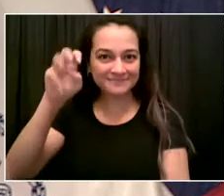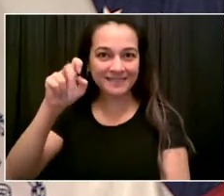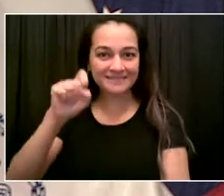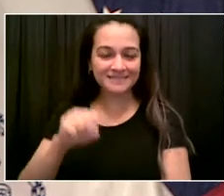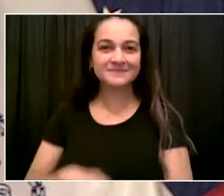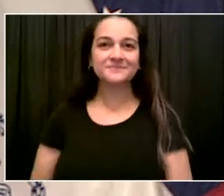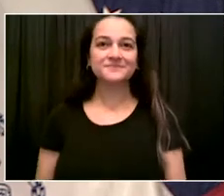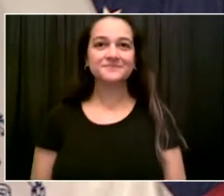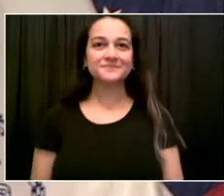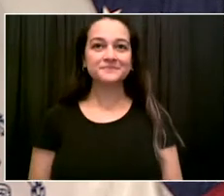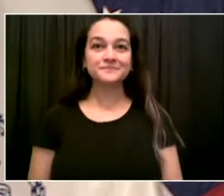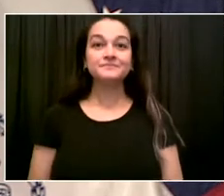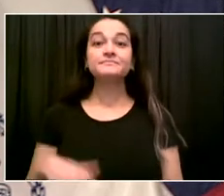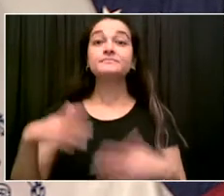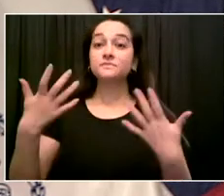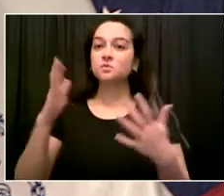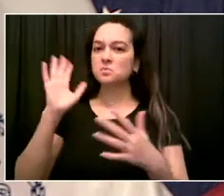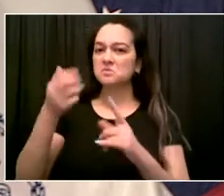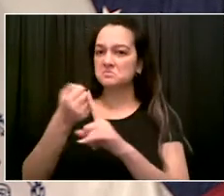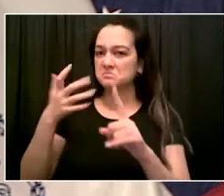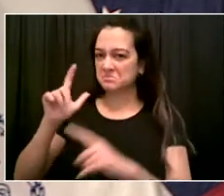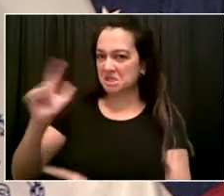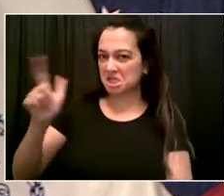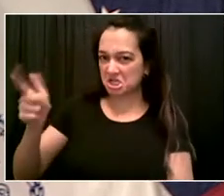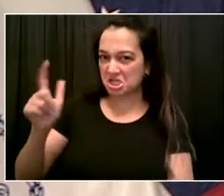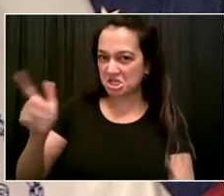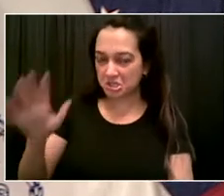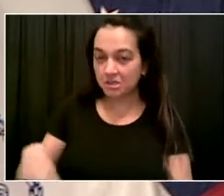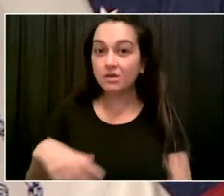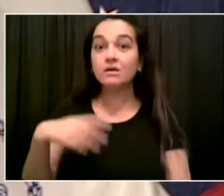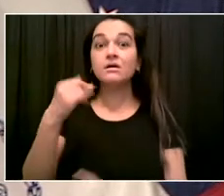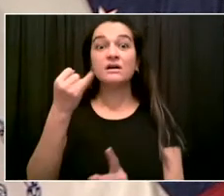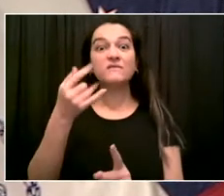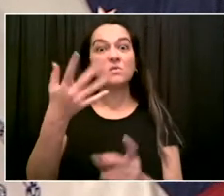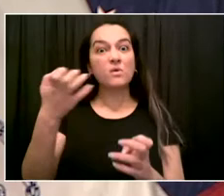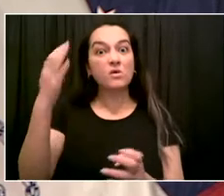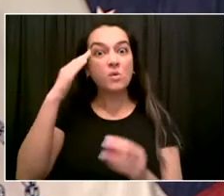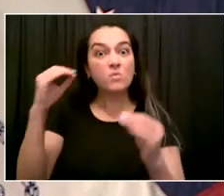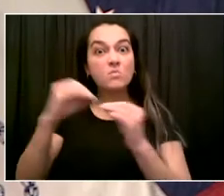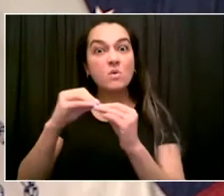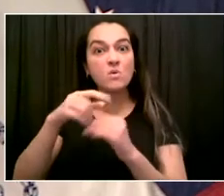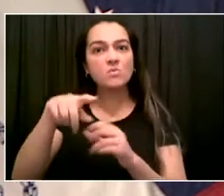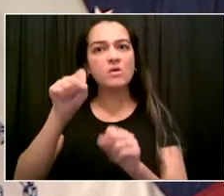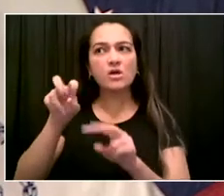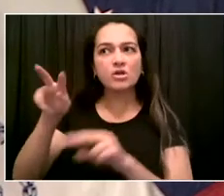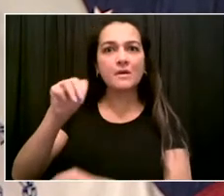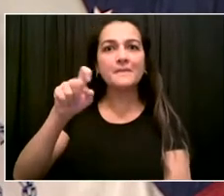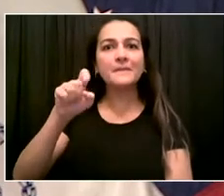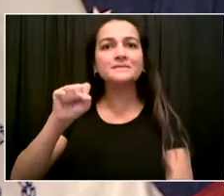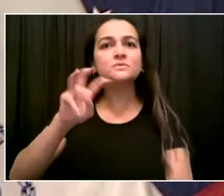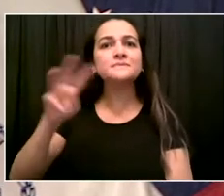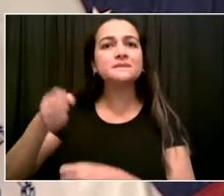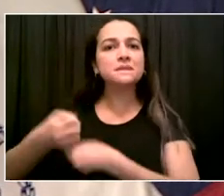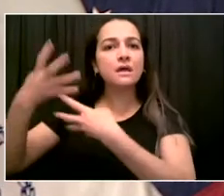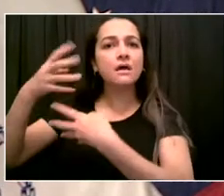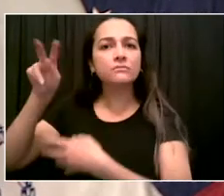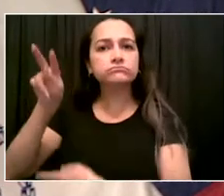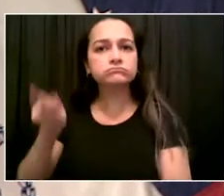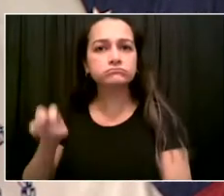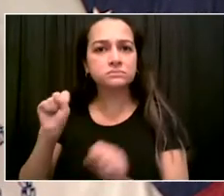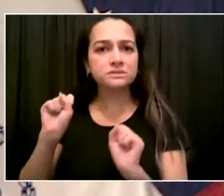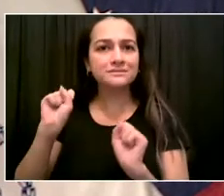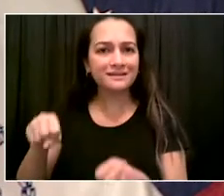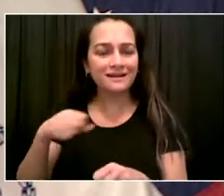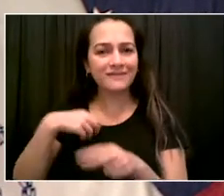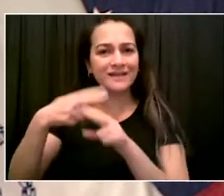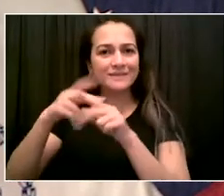everyone went and got vaccinated. And that's allowed us to enjoy life again and have so many wonderful events and the things that